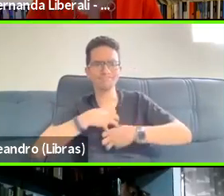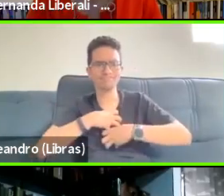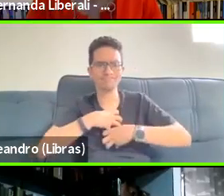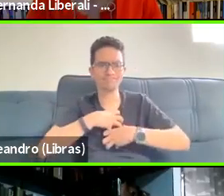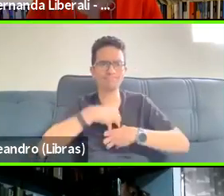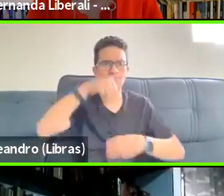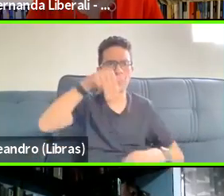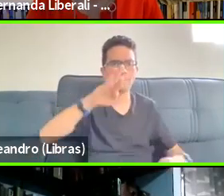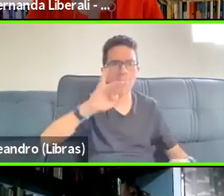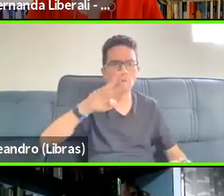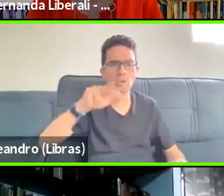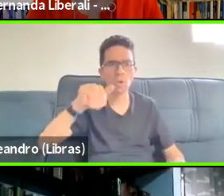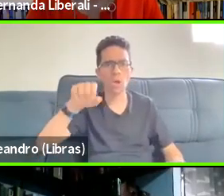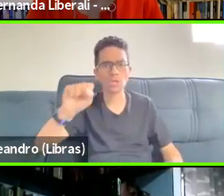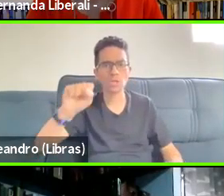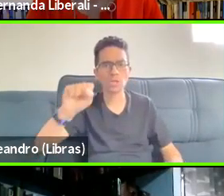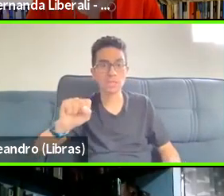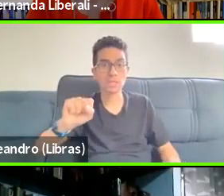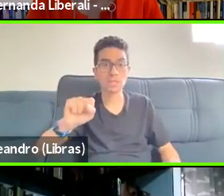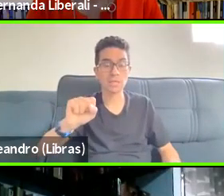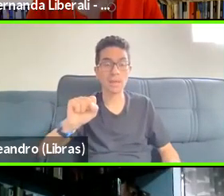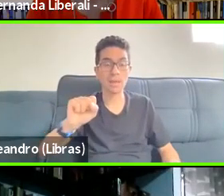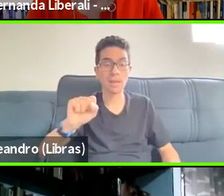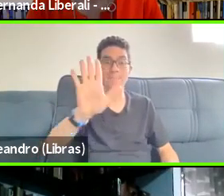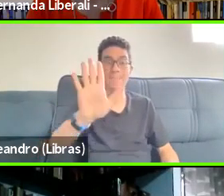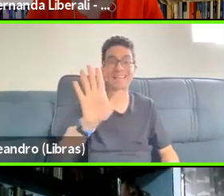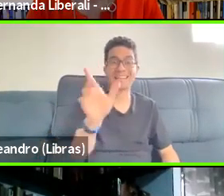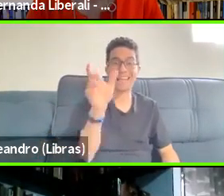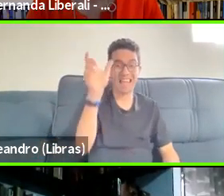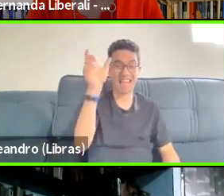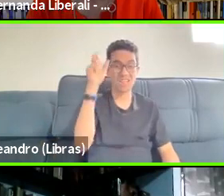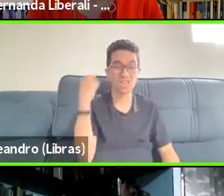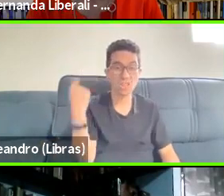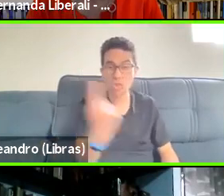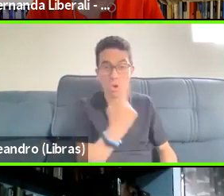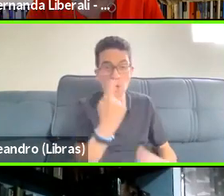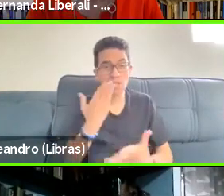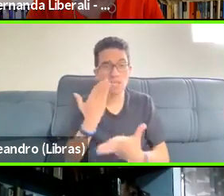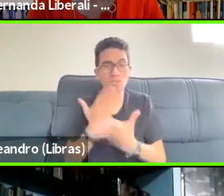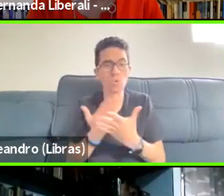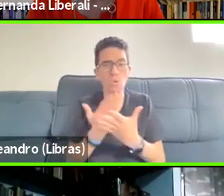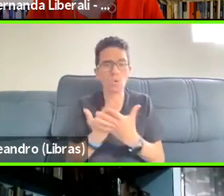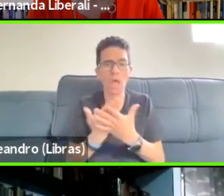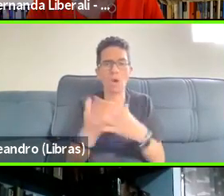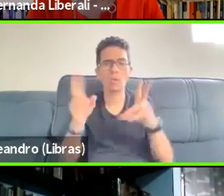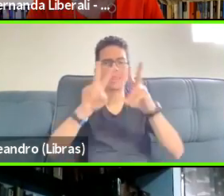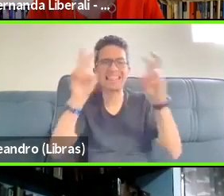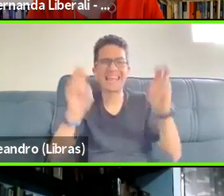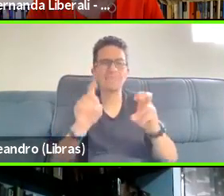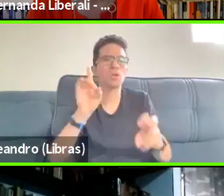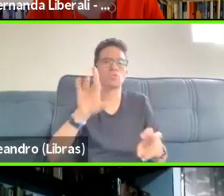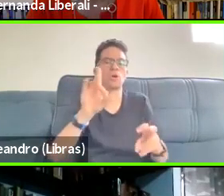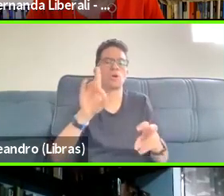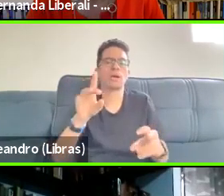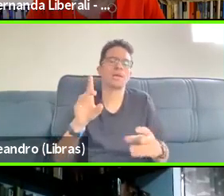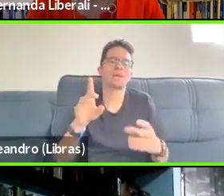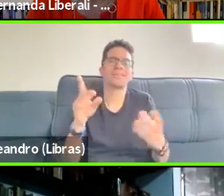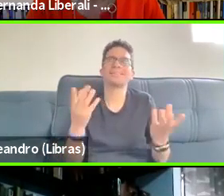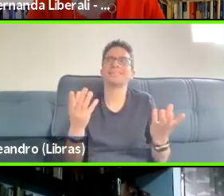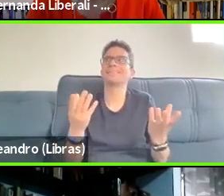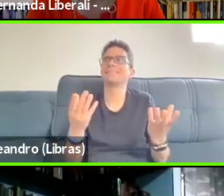first way to sort of protect, um, ourselves from, um, you know, being too